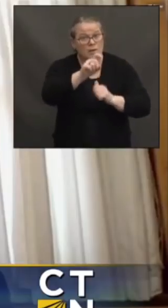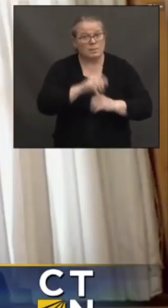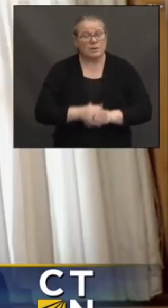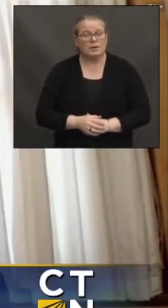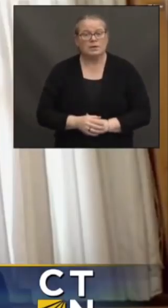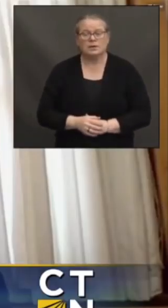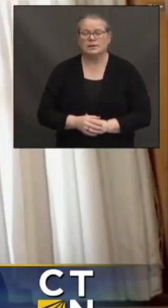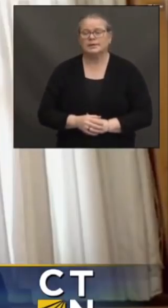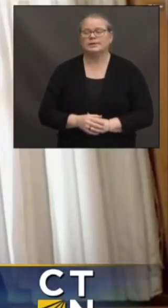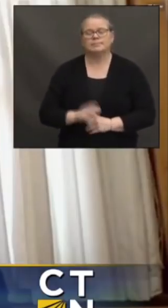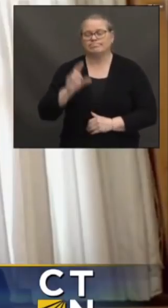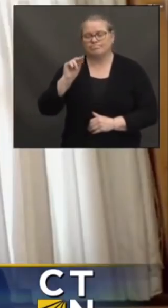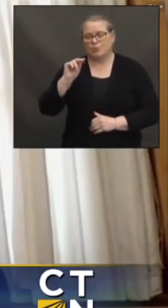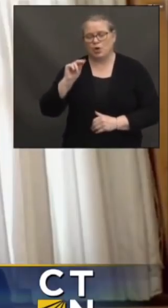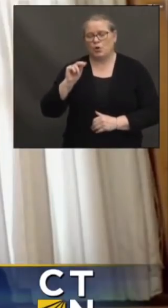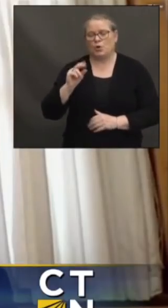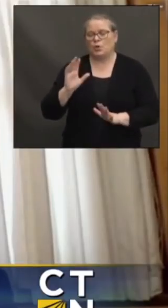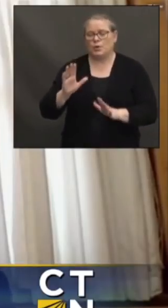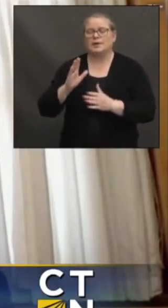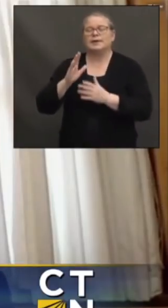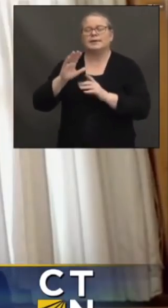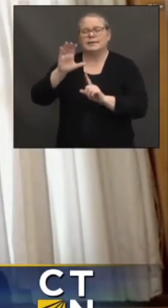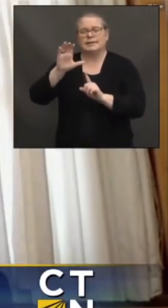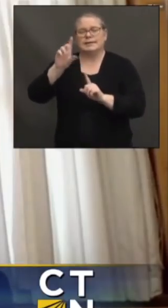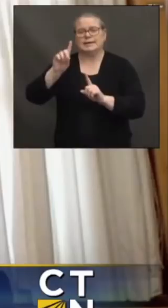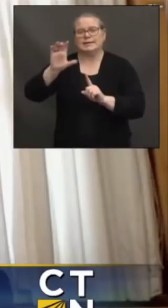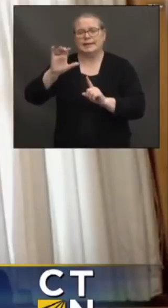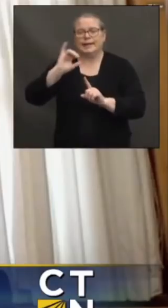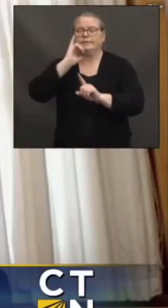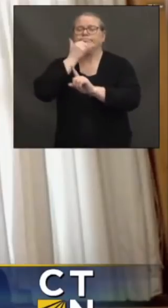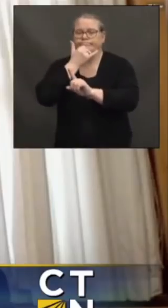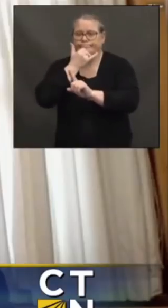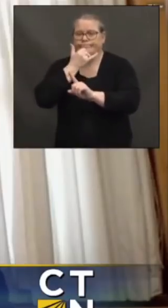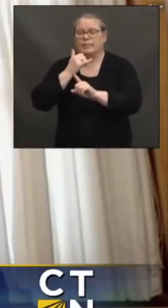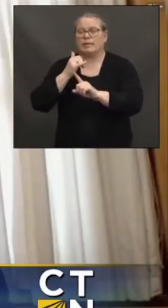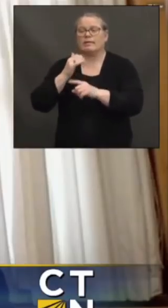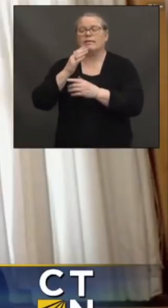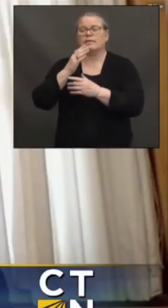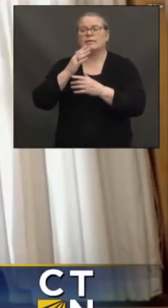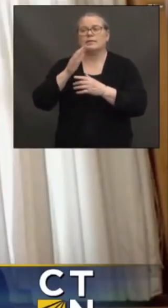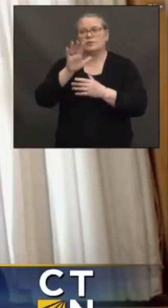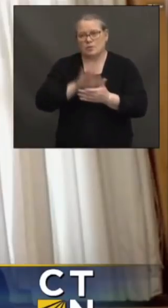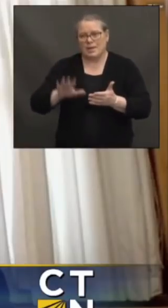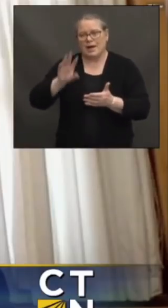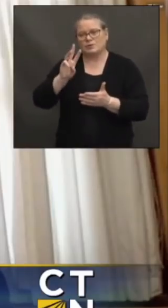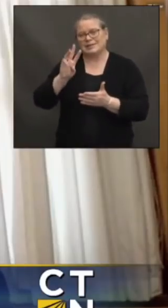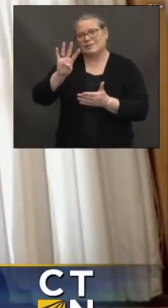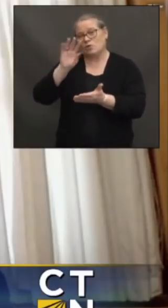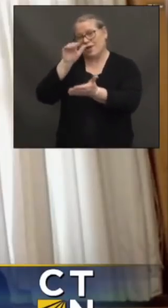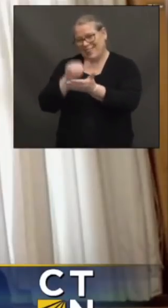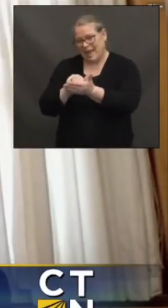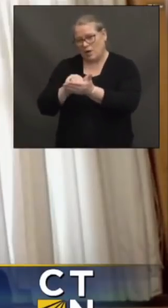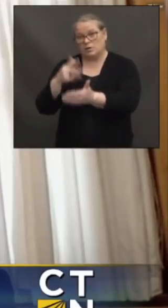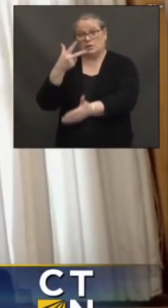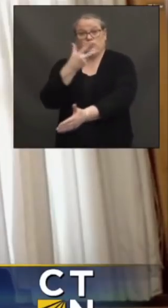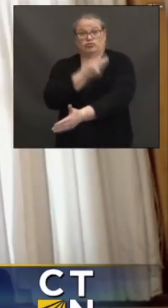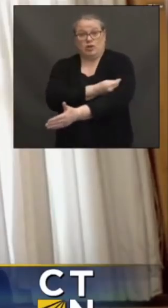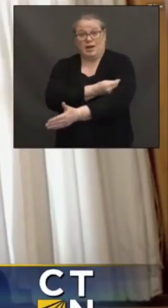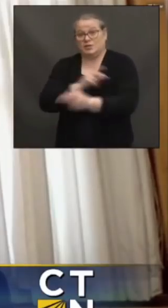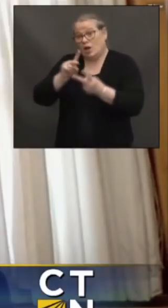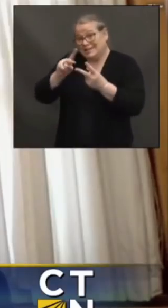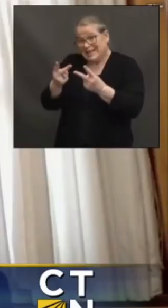doses as first doses. So there's about 64,000 doses that they have misclassified in their